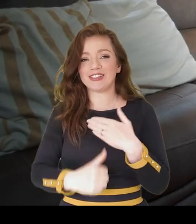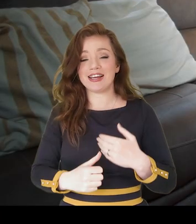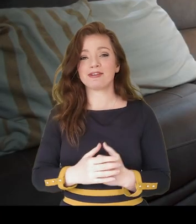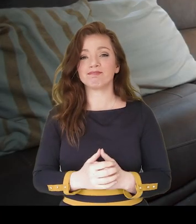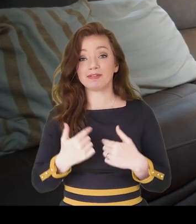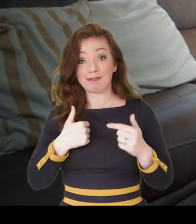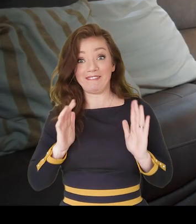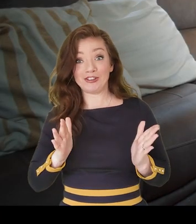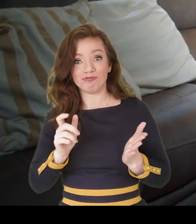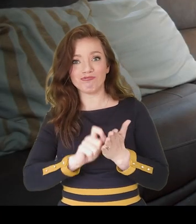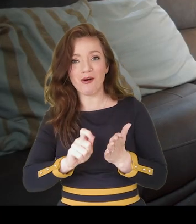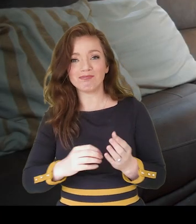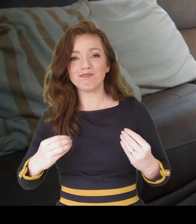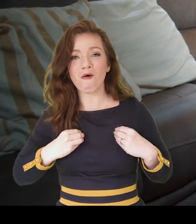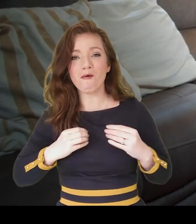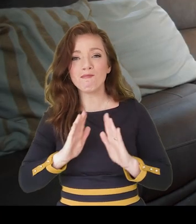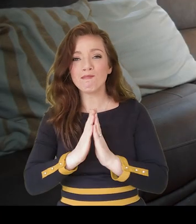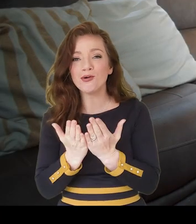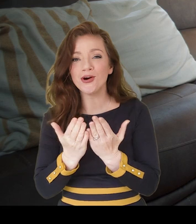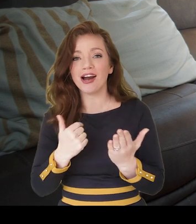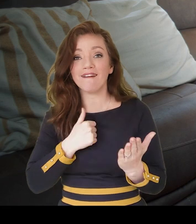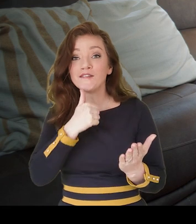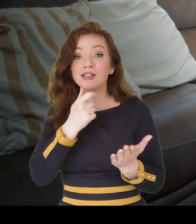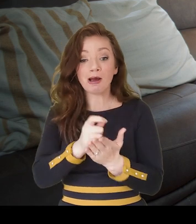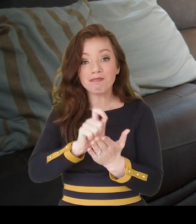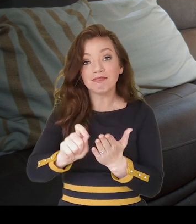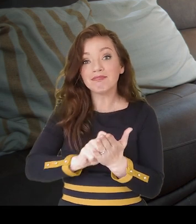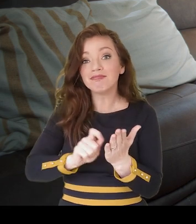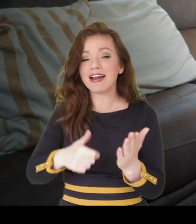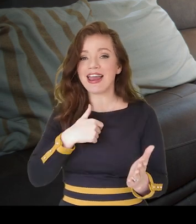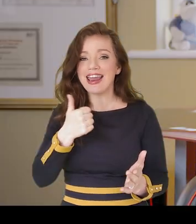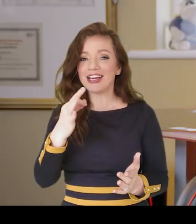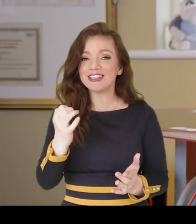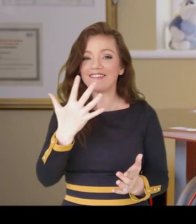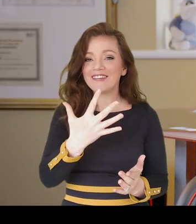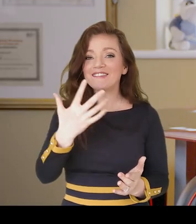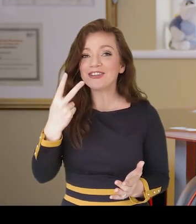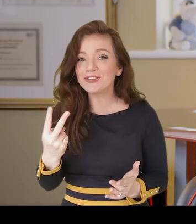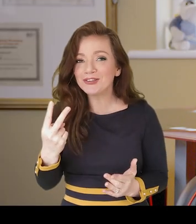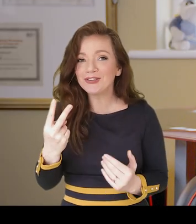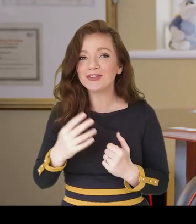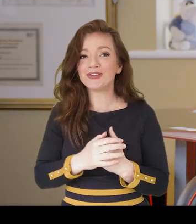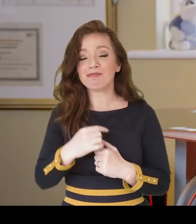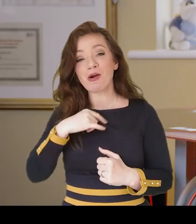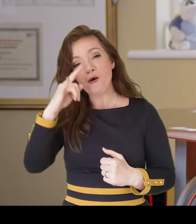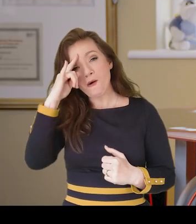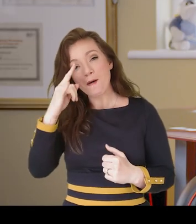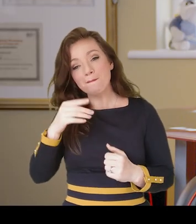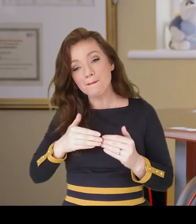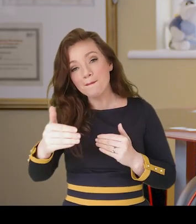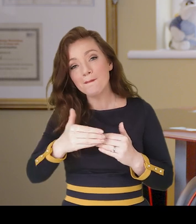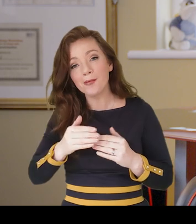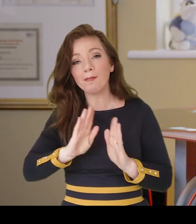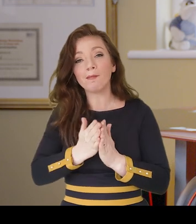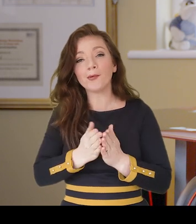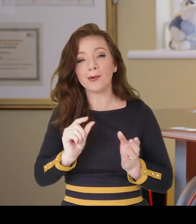52 when I wrote the first book. I'm hoping in the near future